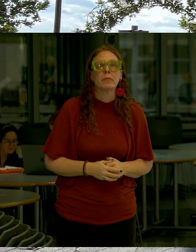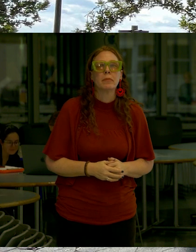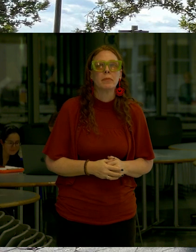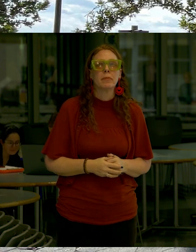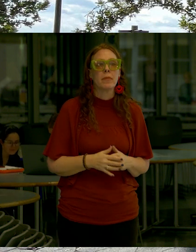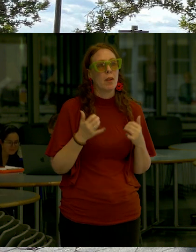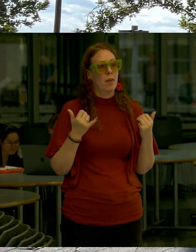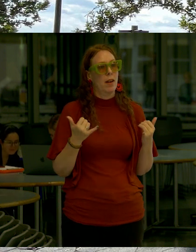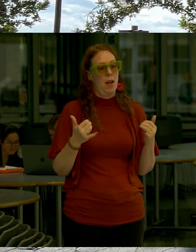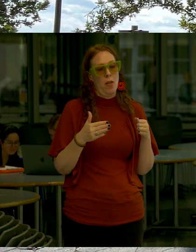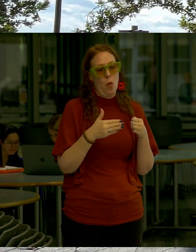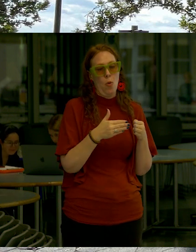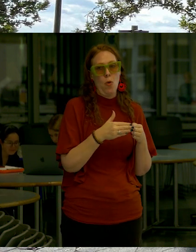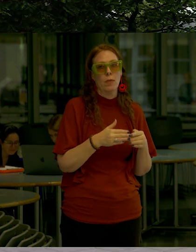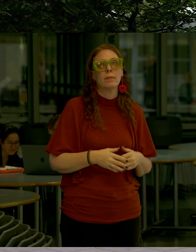here's the existing on the corner